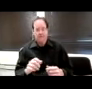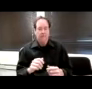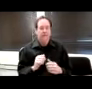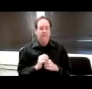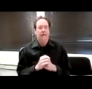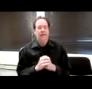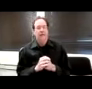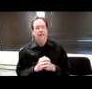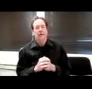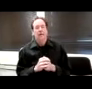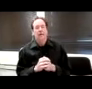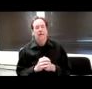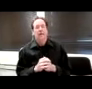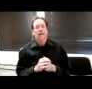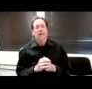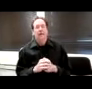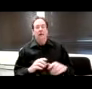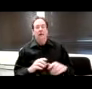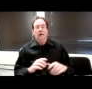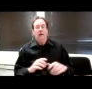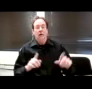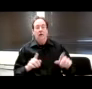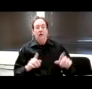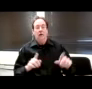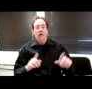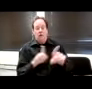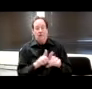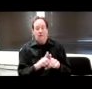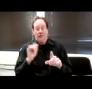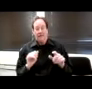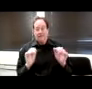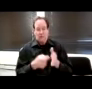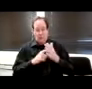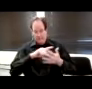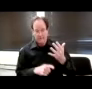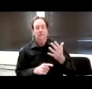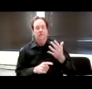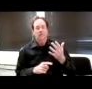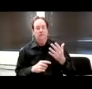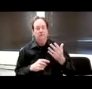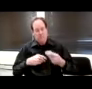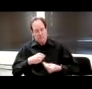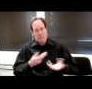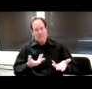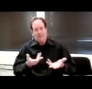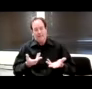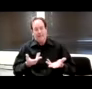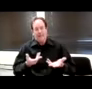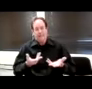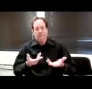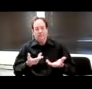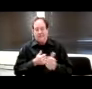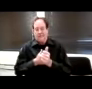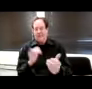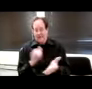In addition to the captioning requirements that are provided according to the